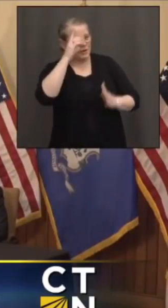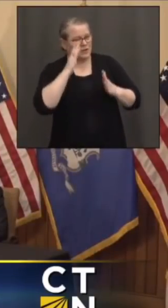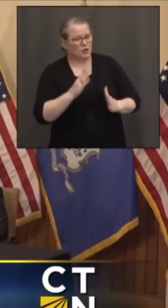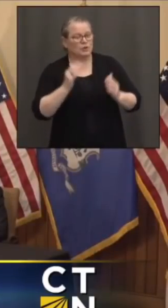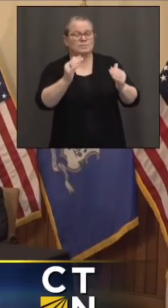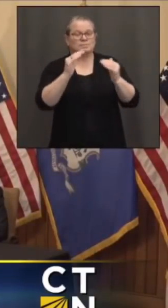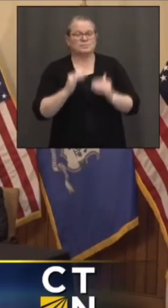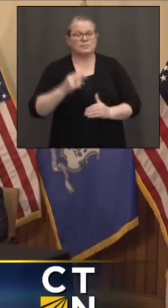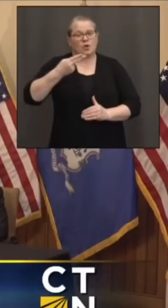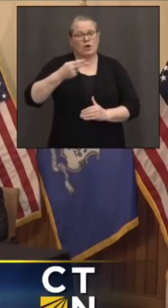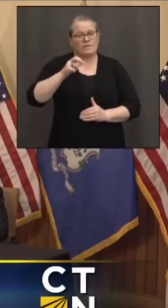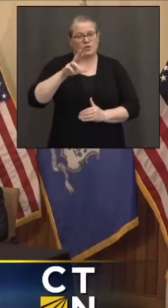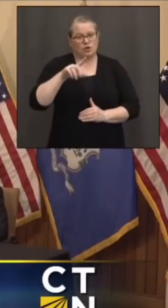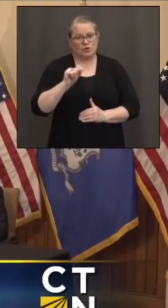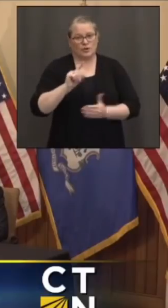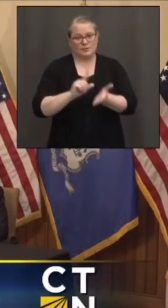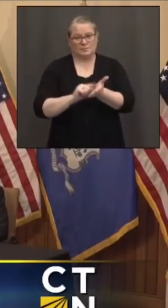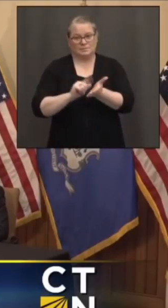The Hartford Current.